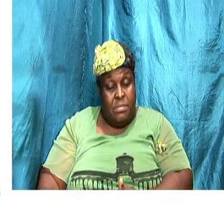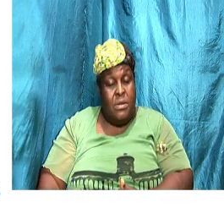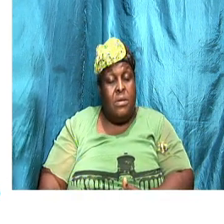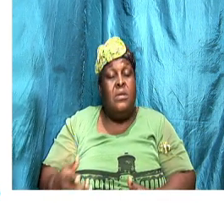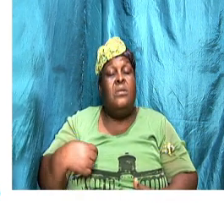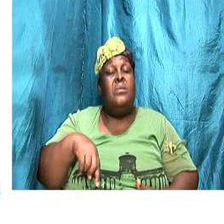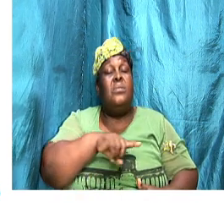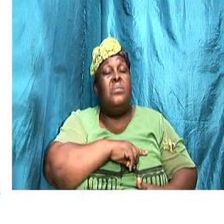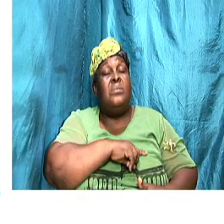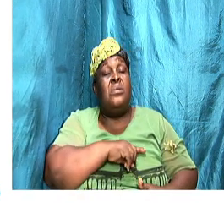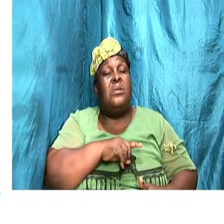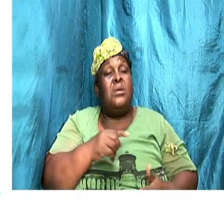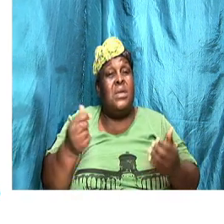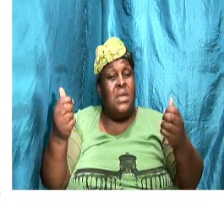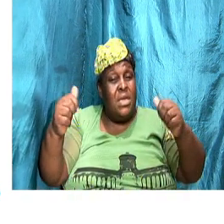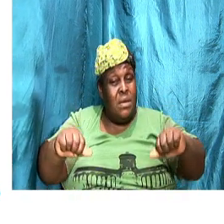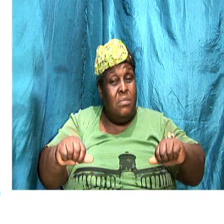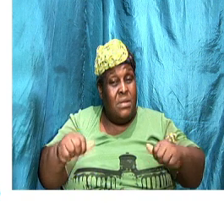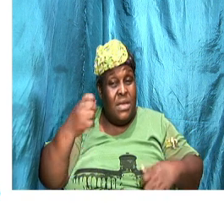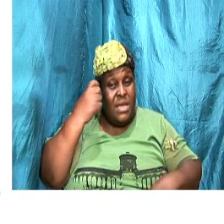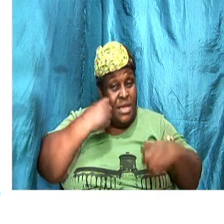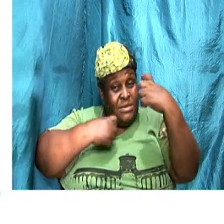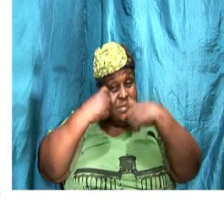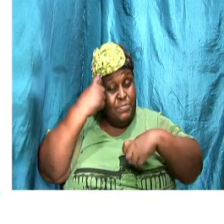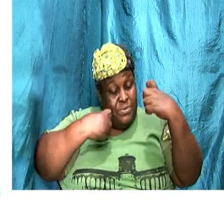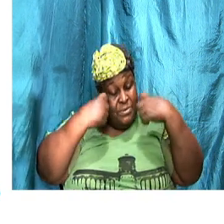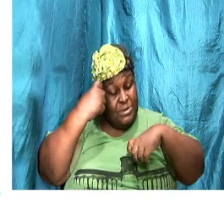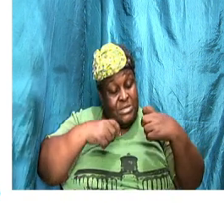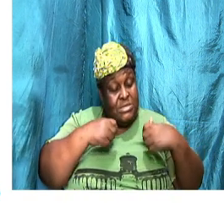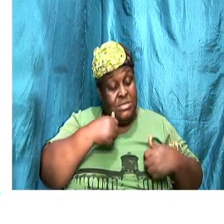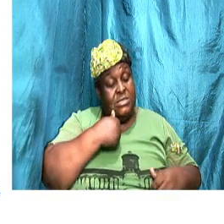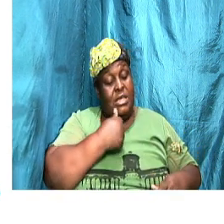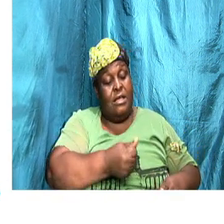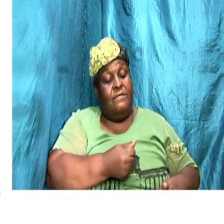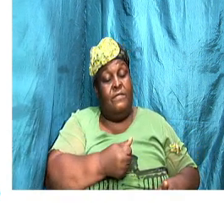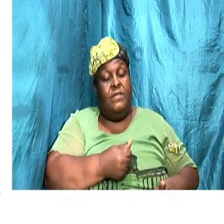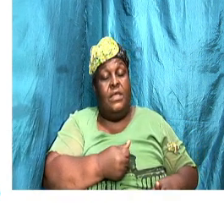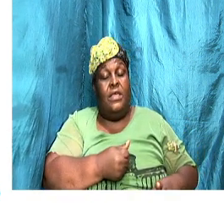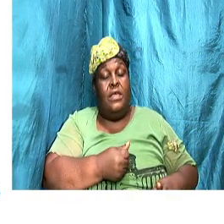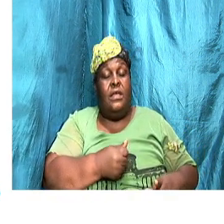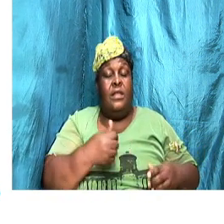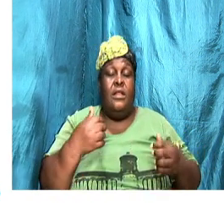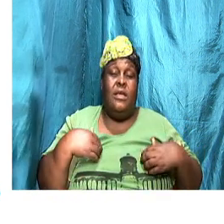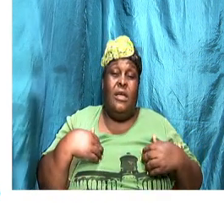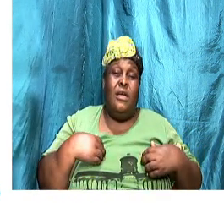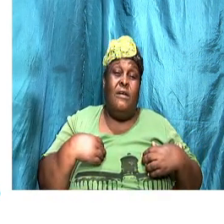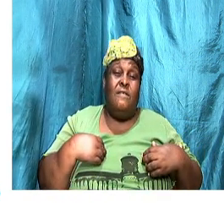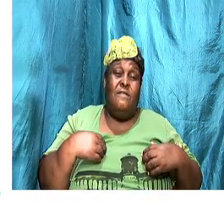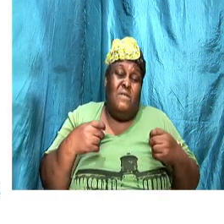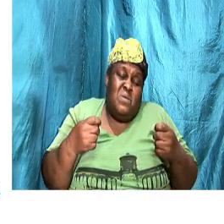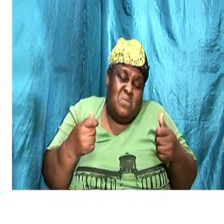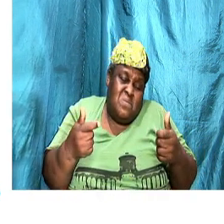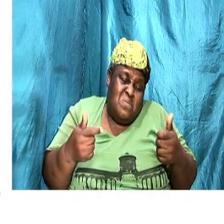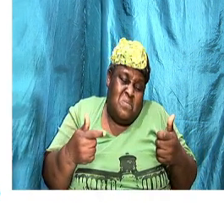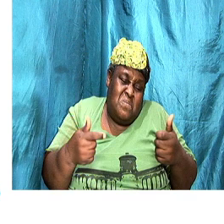able to express ourselves and we have fewer internal conflicts.